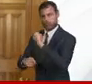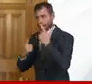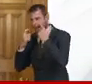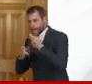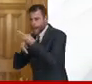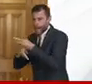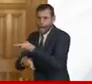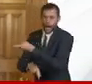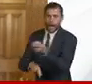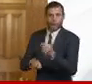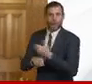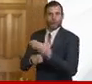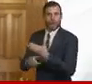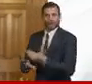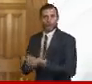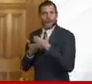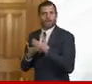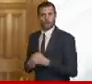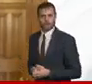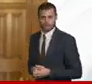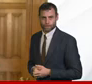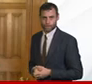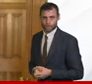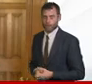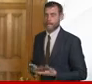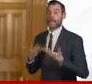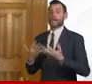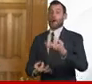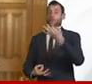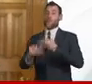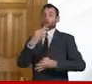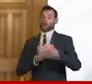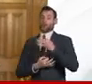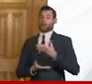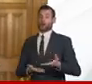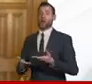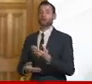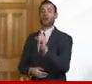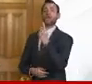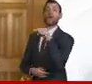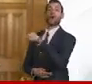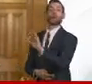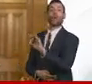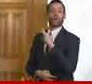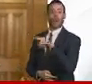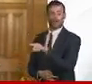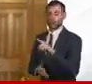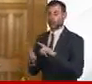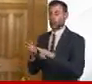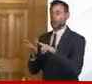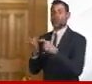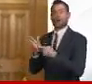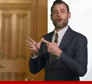we're now going to go to questions the first question is from Laura